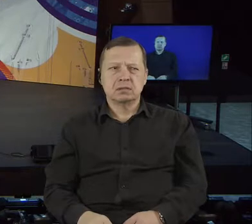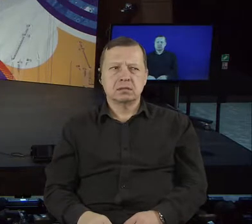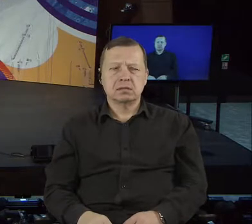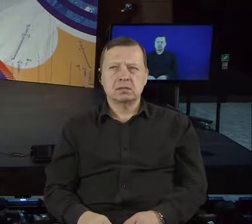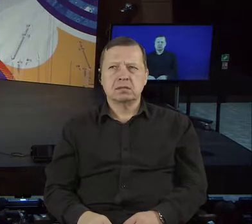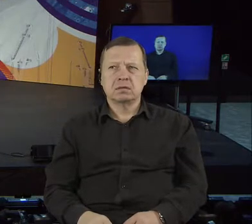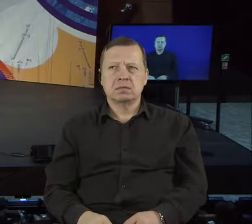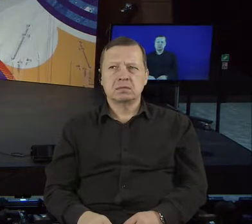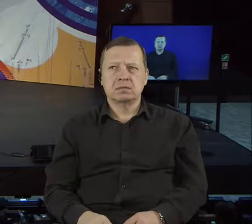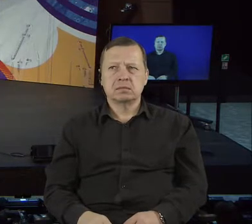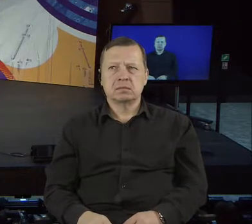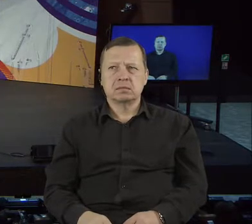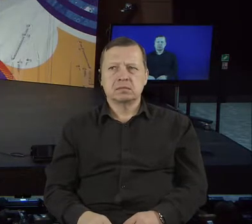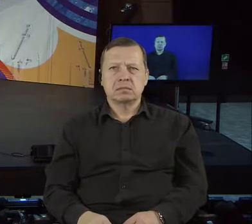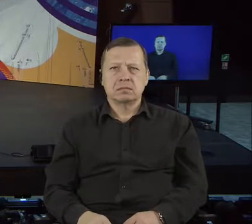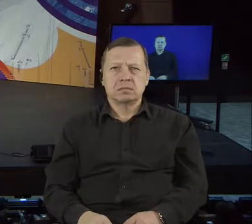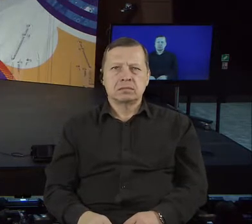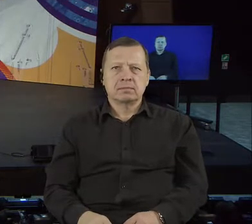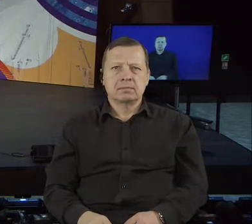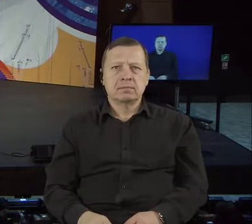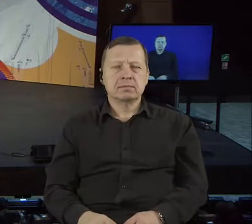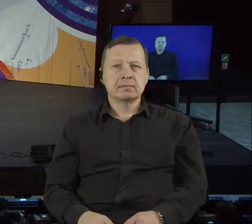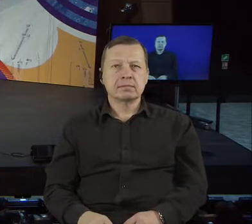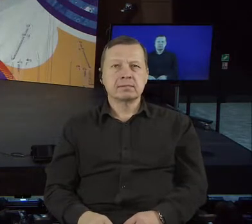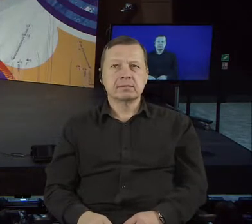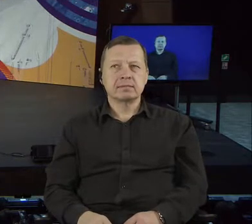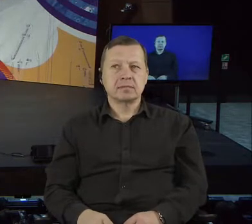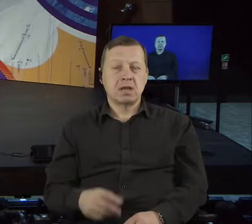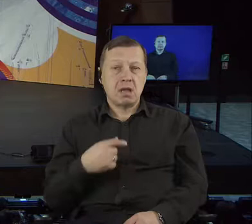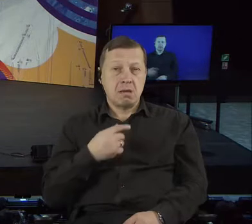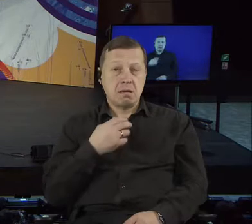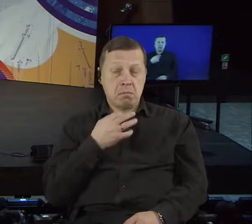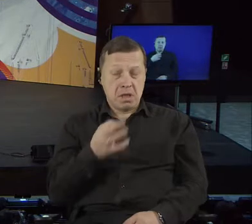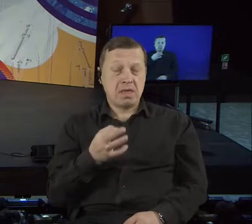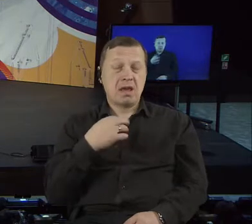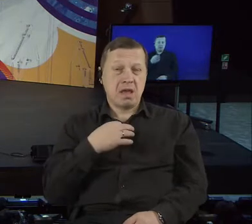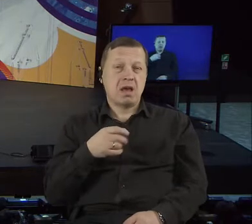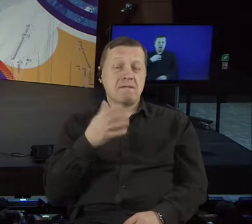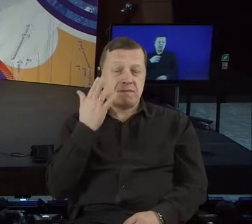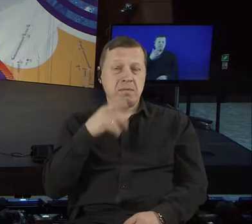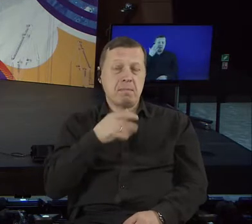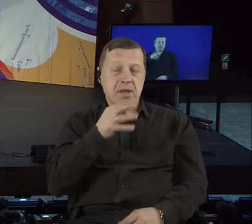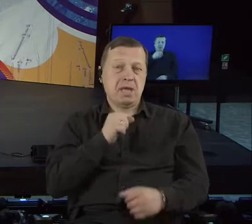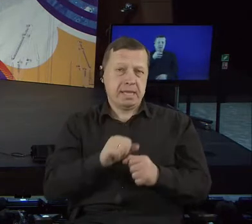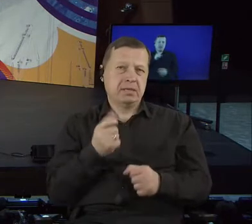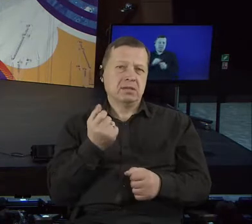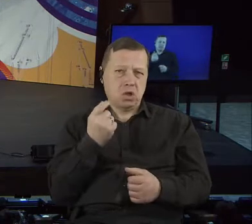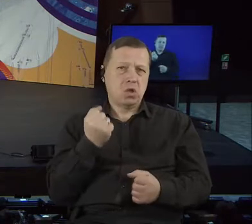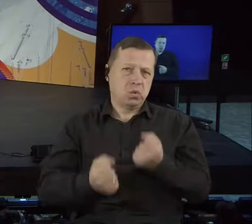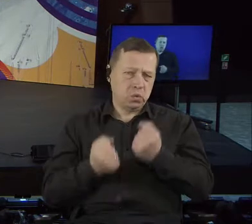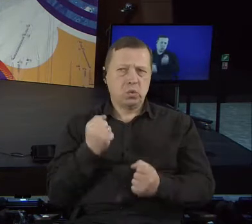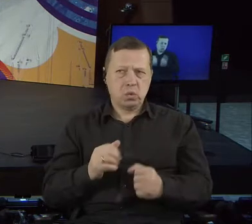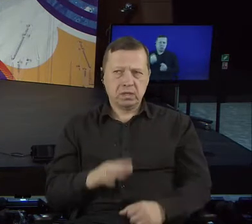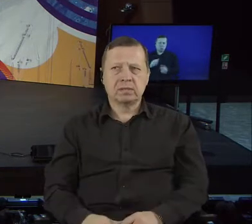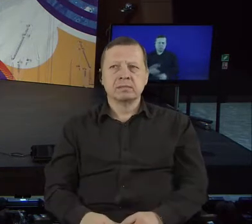we might be surprised. Yes. That's the multiple choice question that we